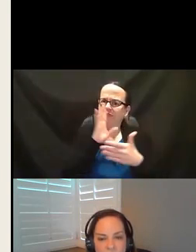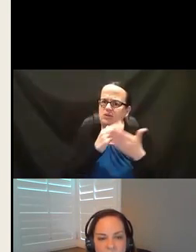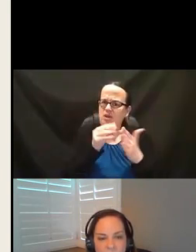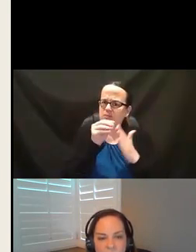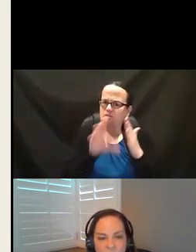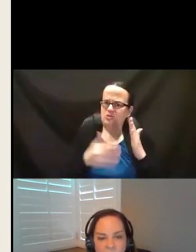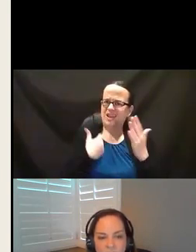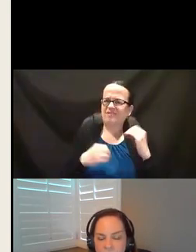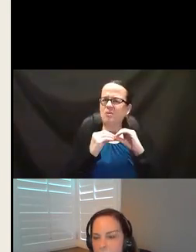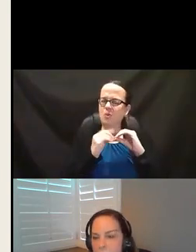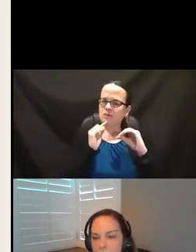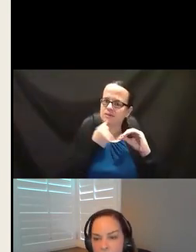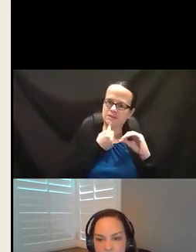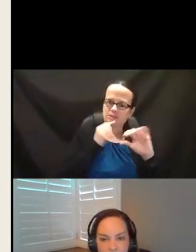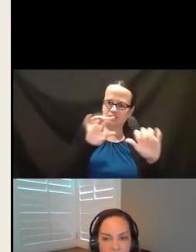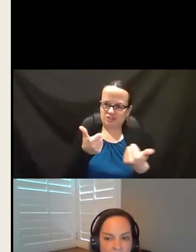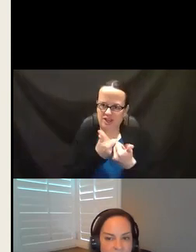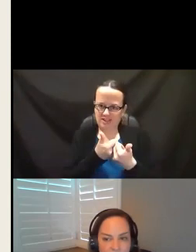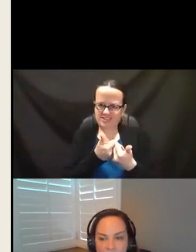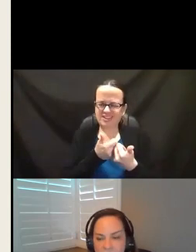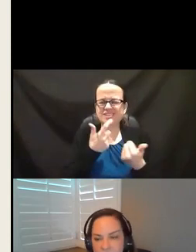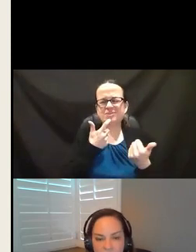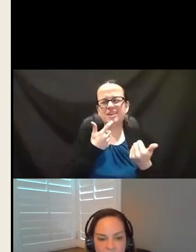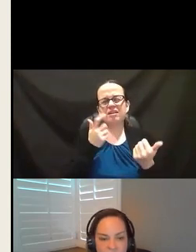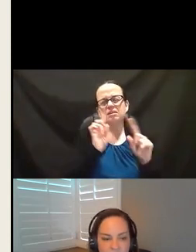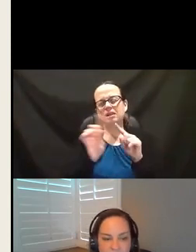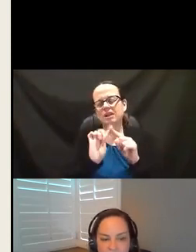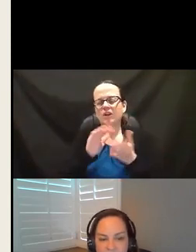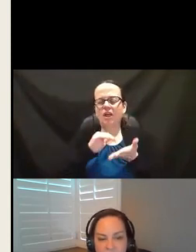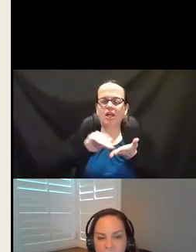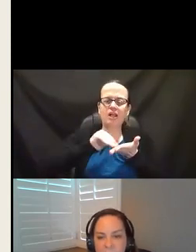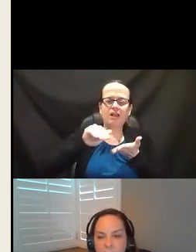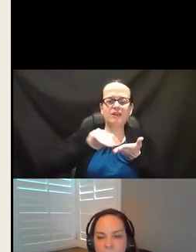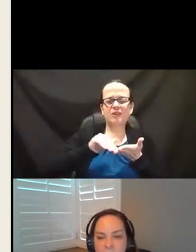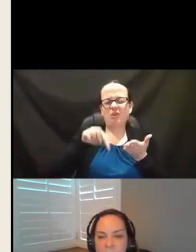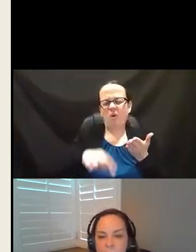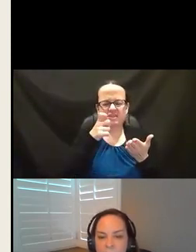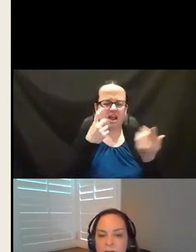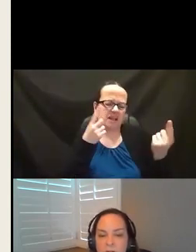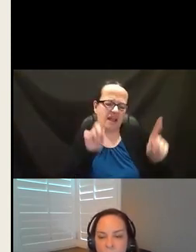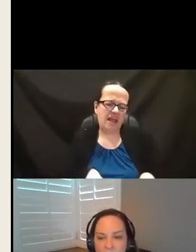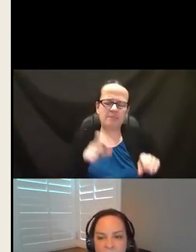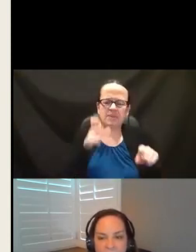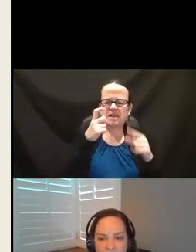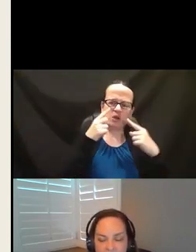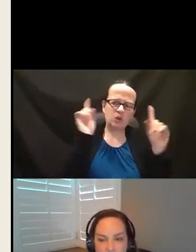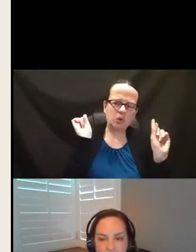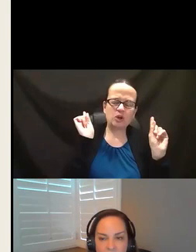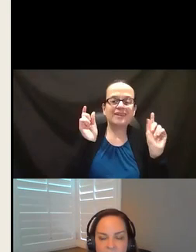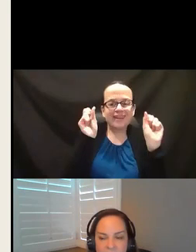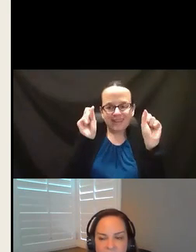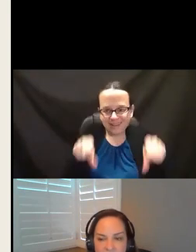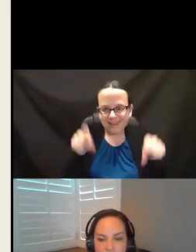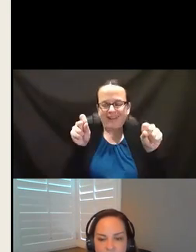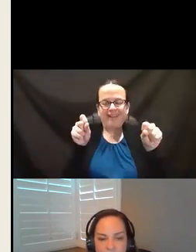have more significant challenges. You know, we hear all different kinds of excuses about how this isn't going to happen, but you know what? It can happen.